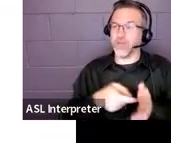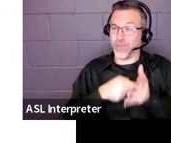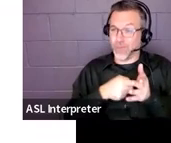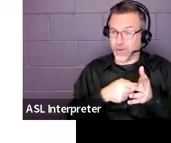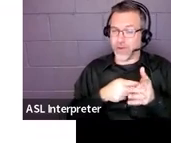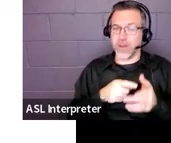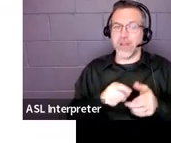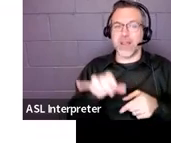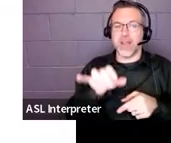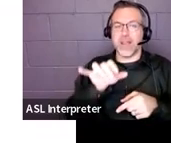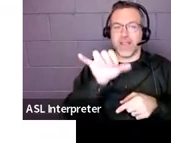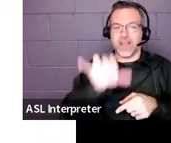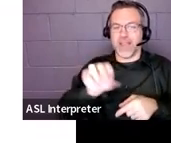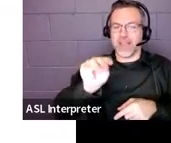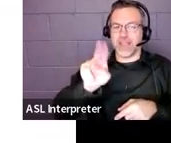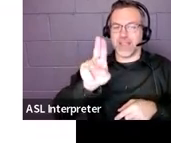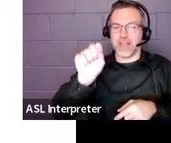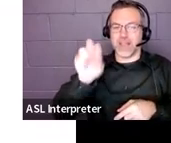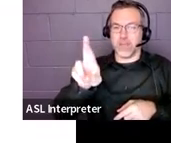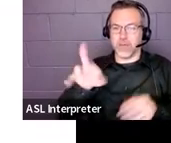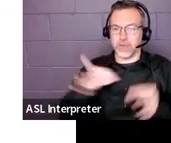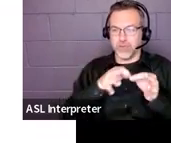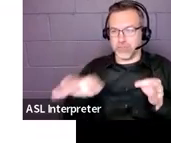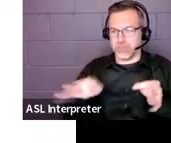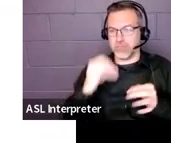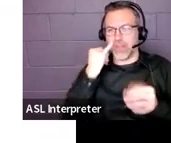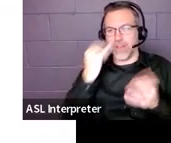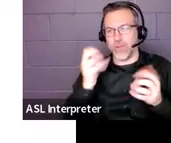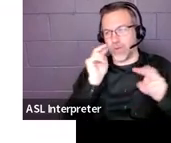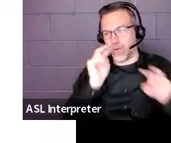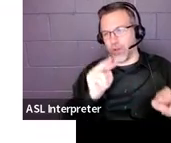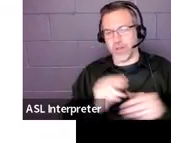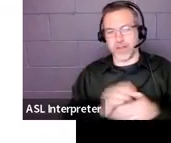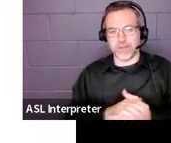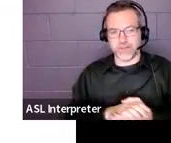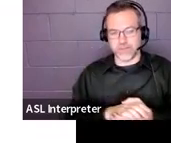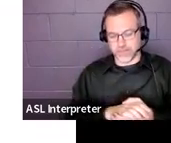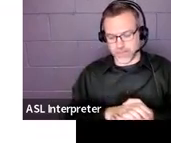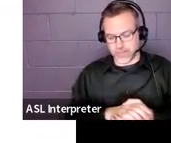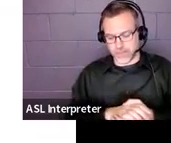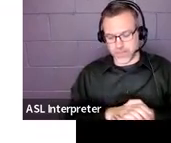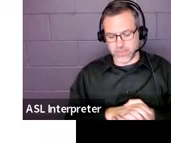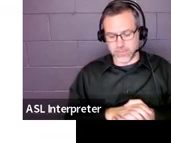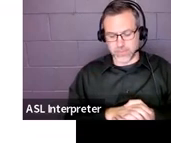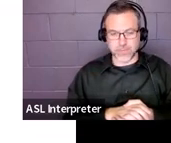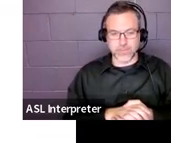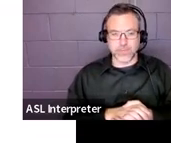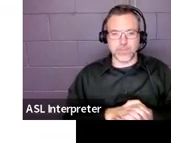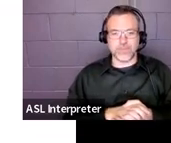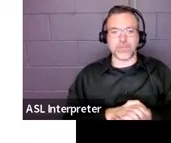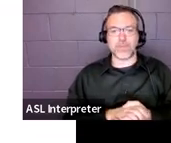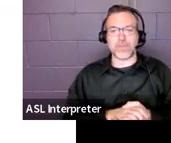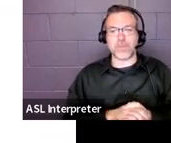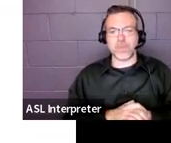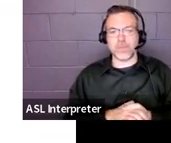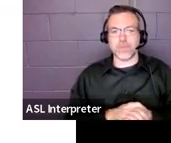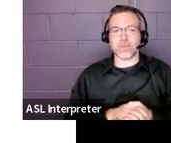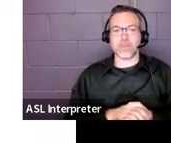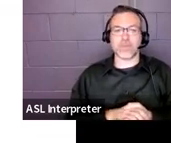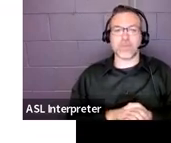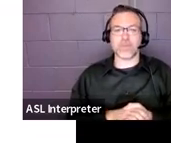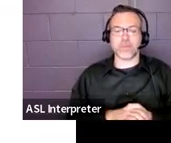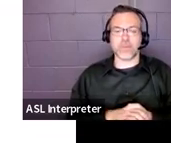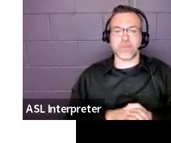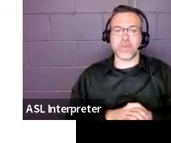There is the MUSER citation if you would like to look it up. So, then, you know, we've talked